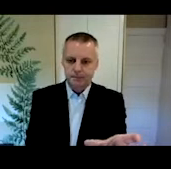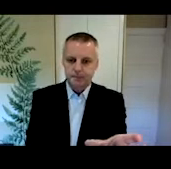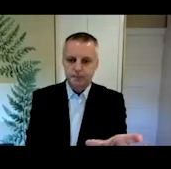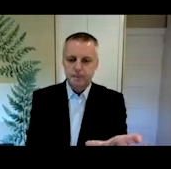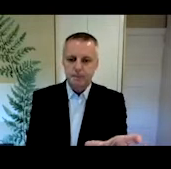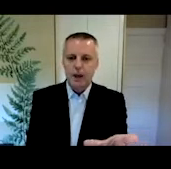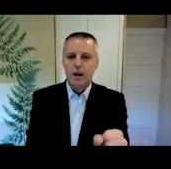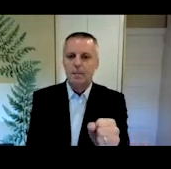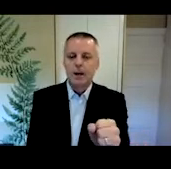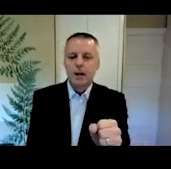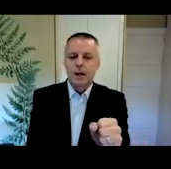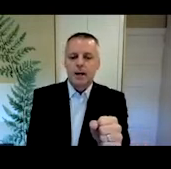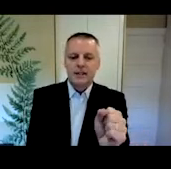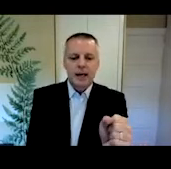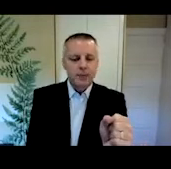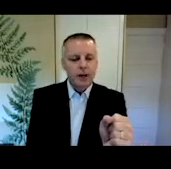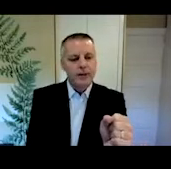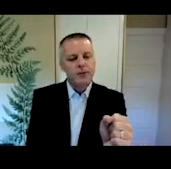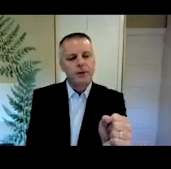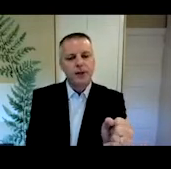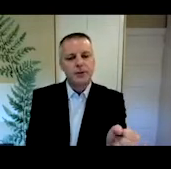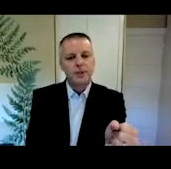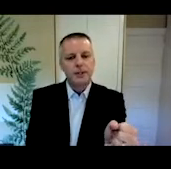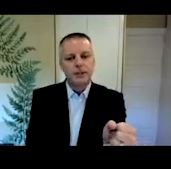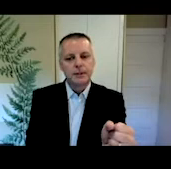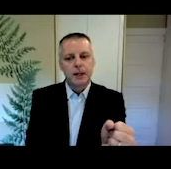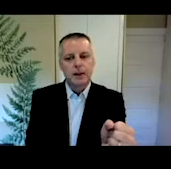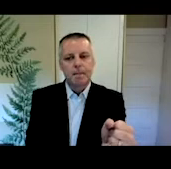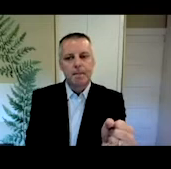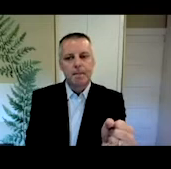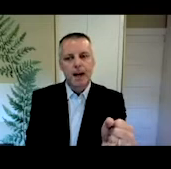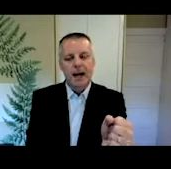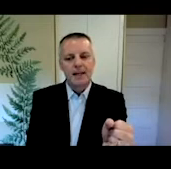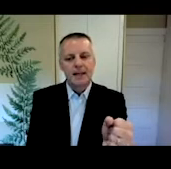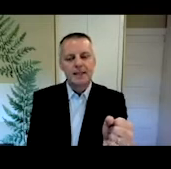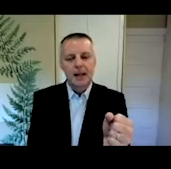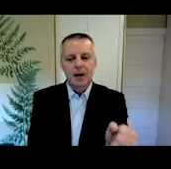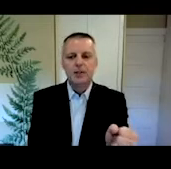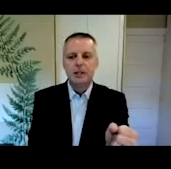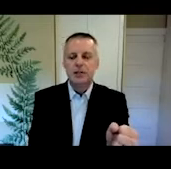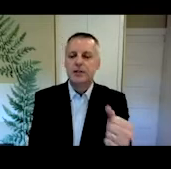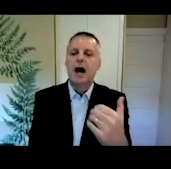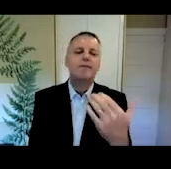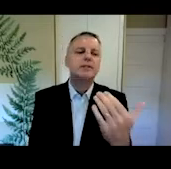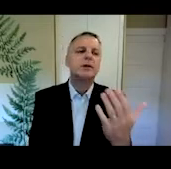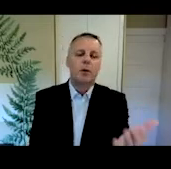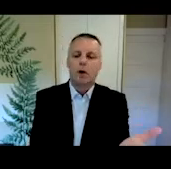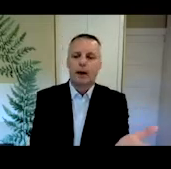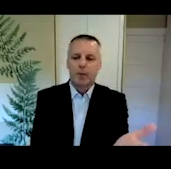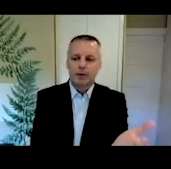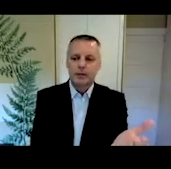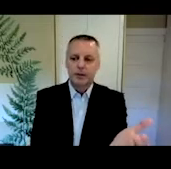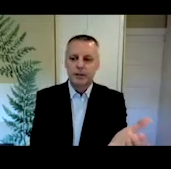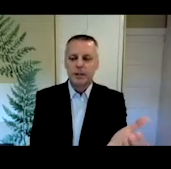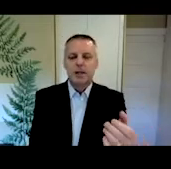Okay. Um, this last point I think is really interesting. Um, I think as language teachers, obviously we